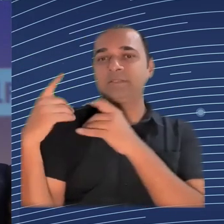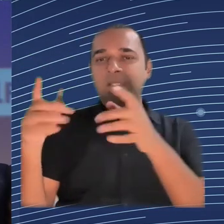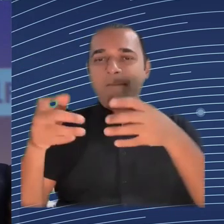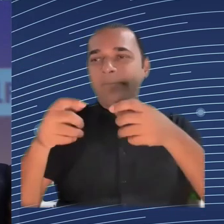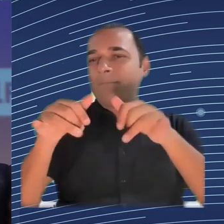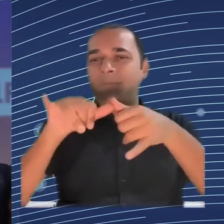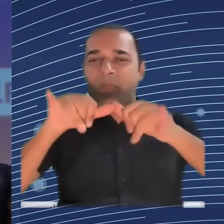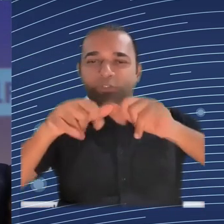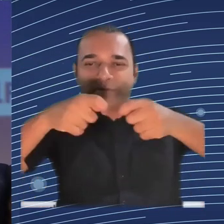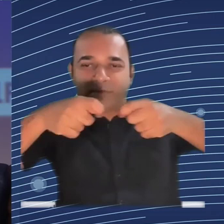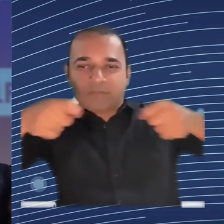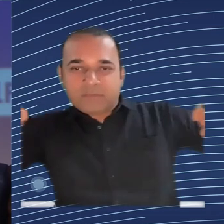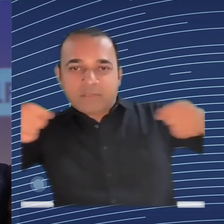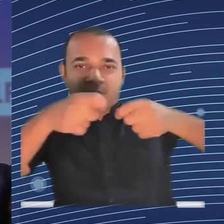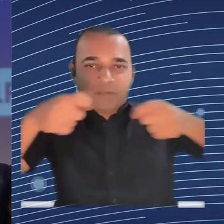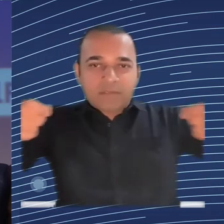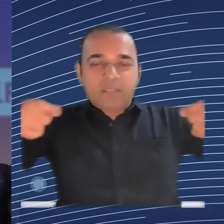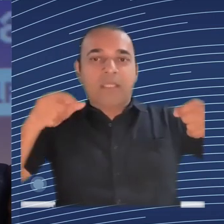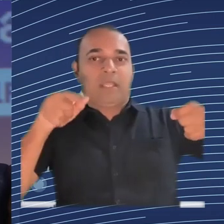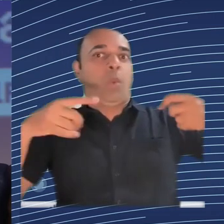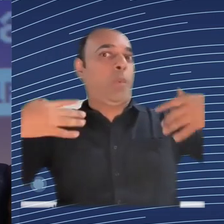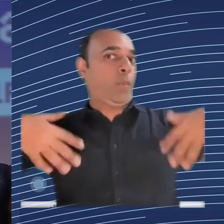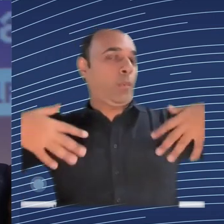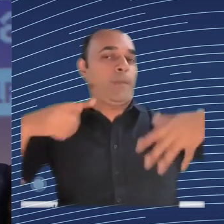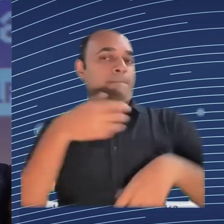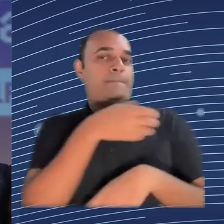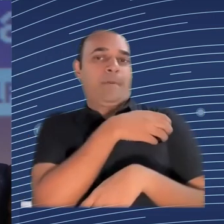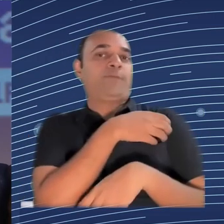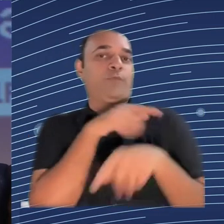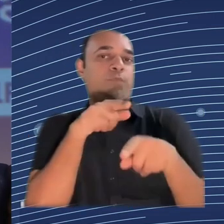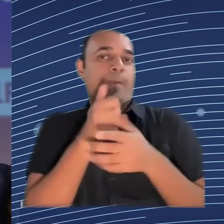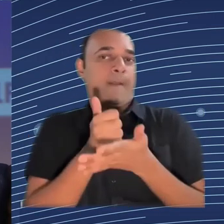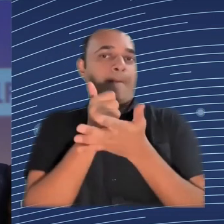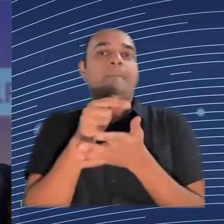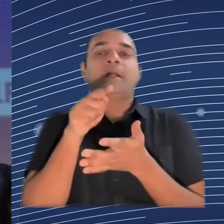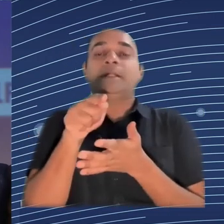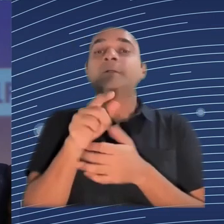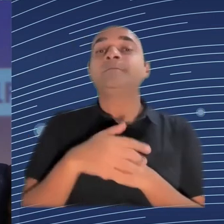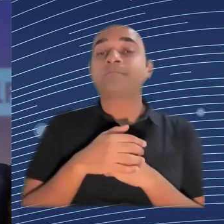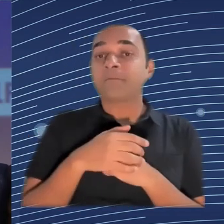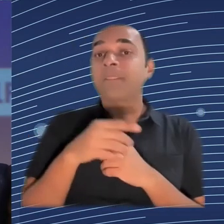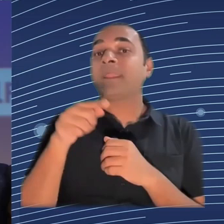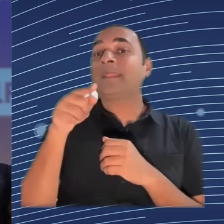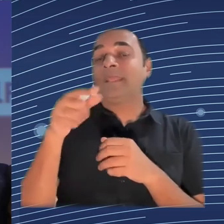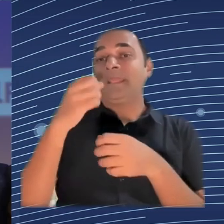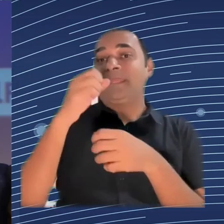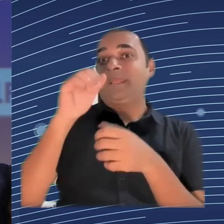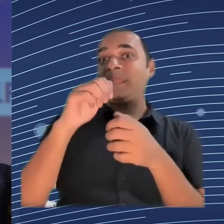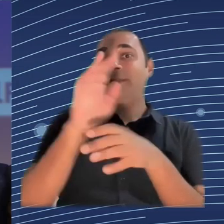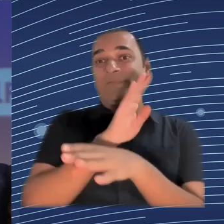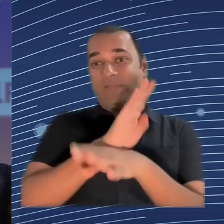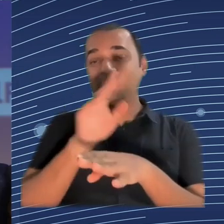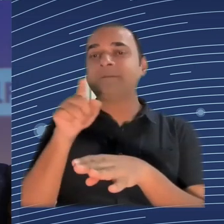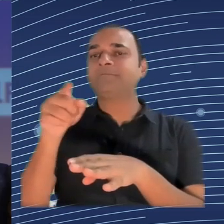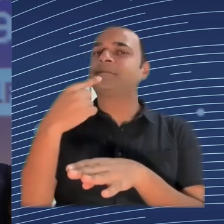that. The next thing to ask them is, great, show me what you measure about fairness. Because when you, when, if they don't